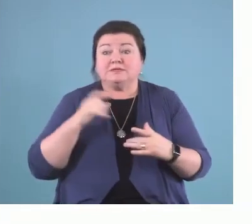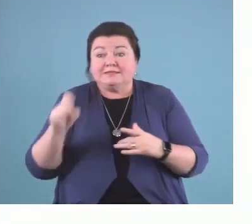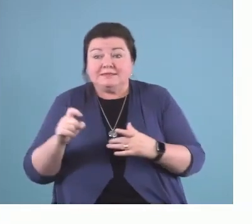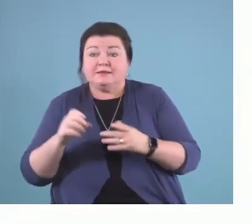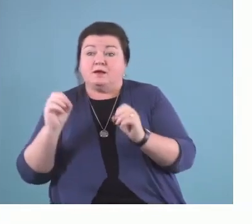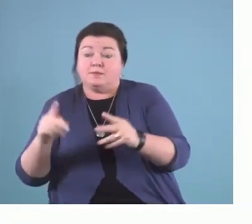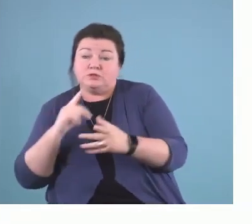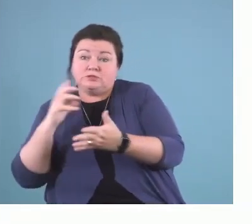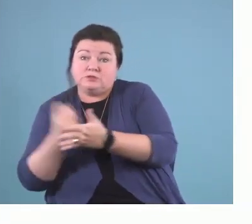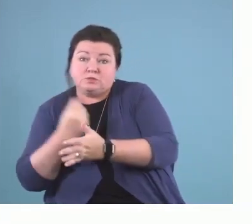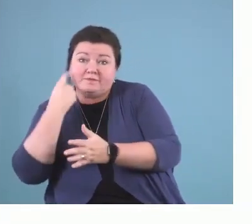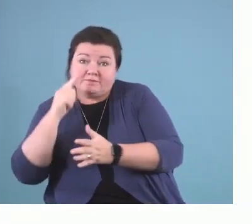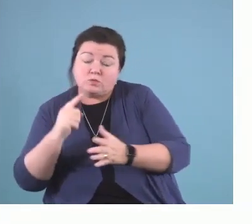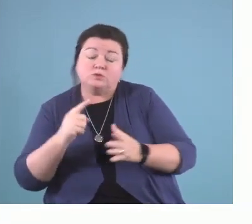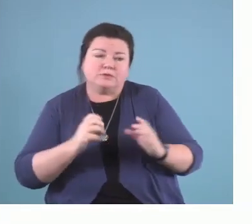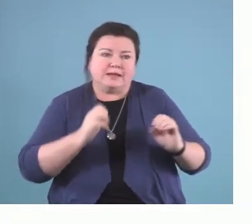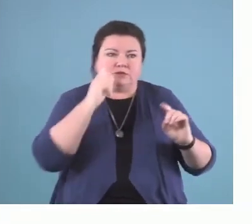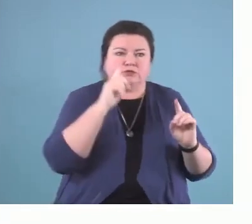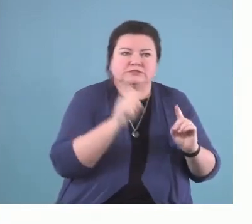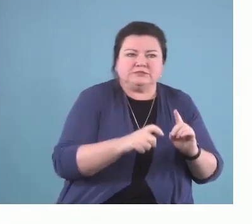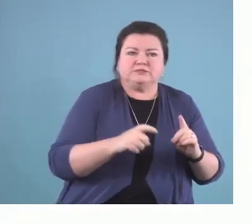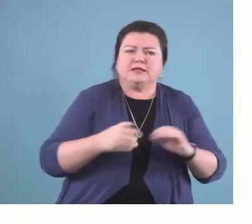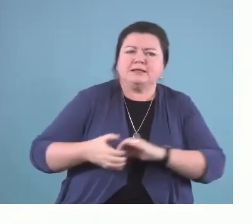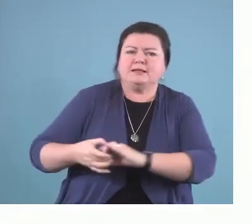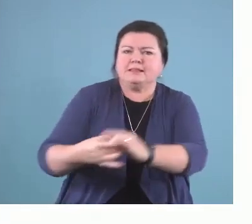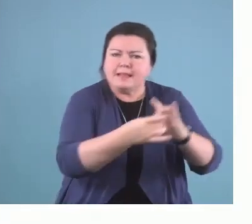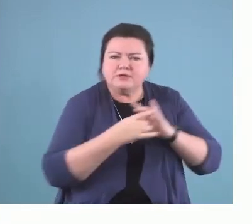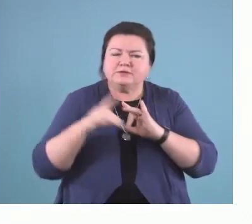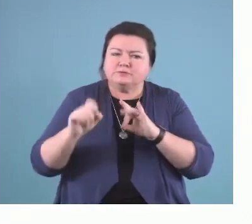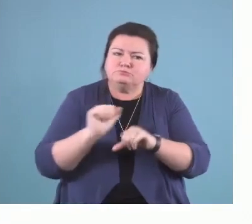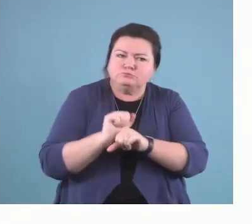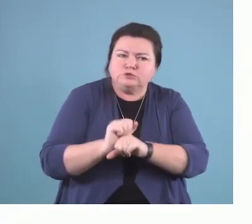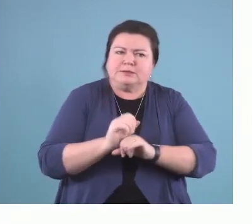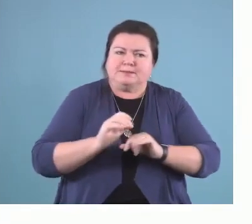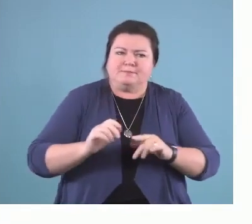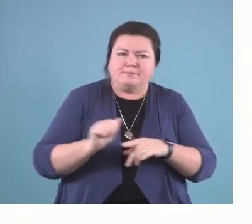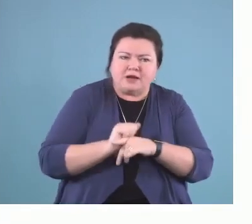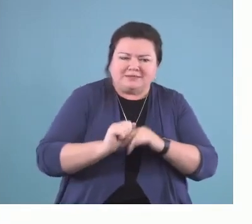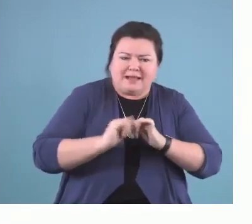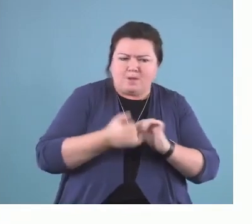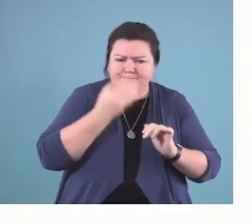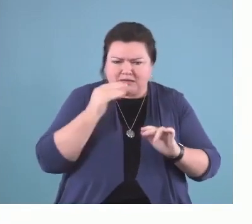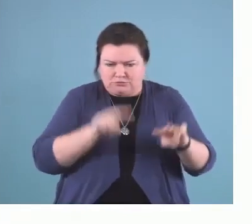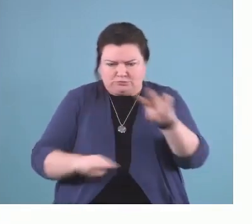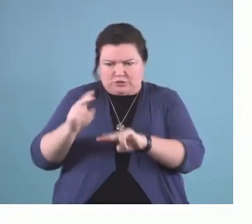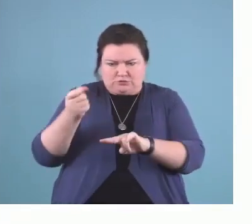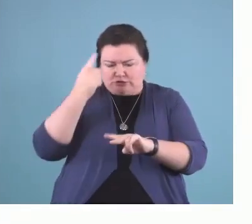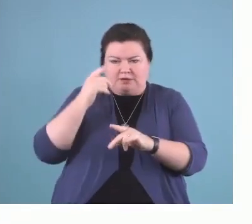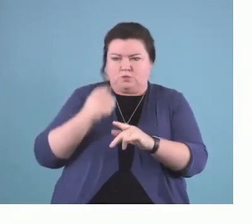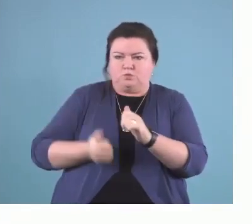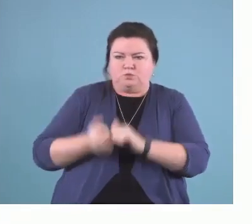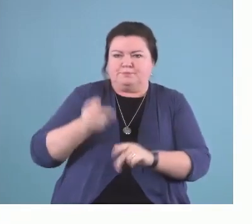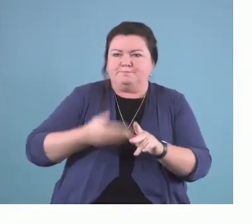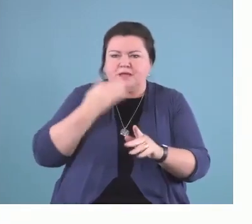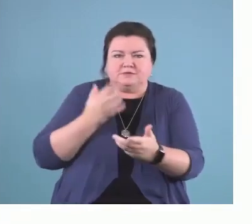advantage of them. And collaborative practice to implement this revised understandings of best practice in pediatric rehabilitation